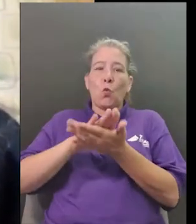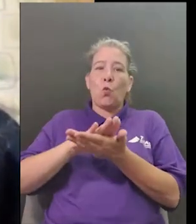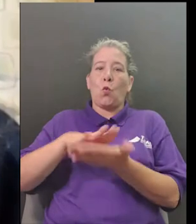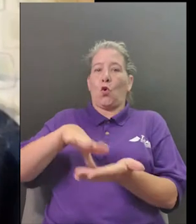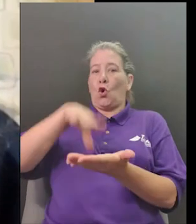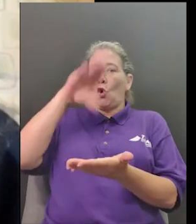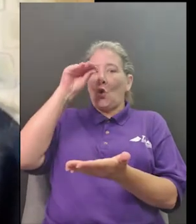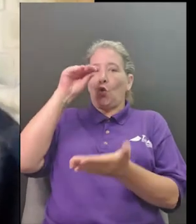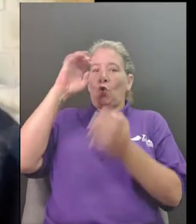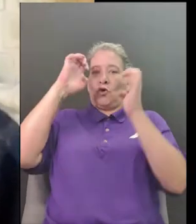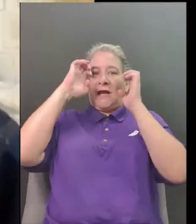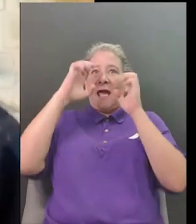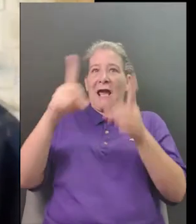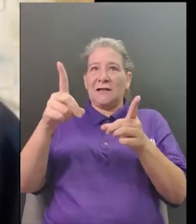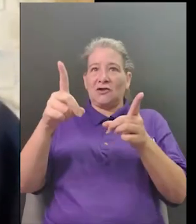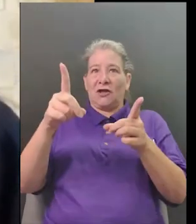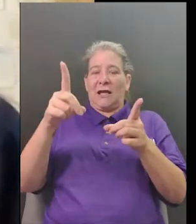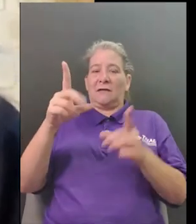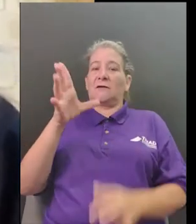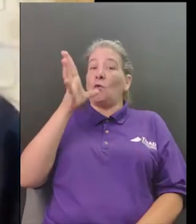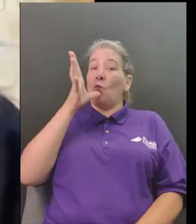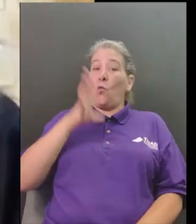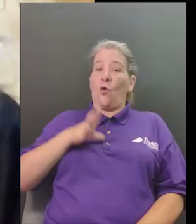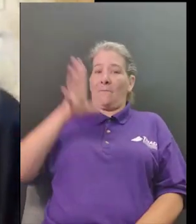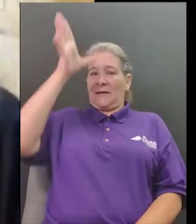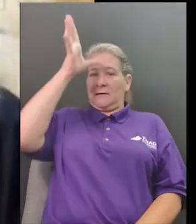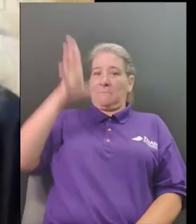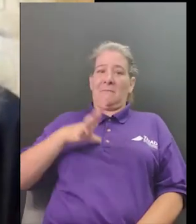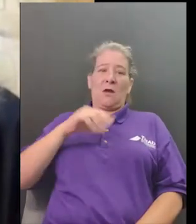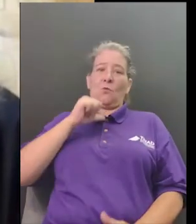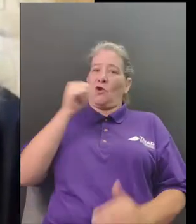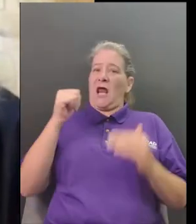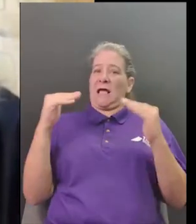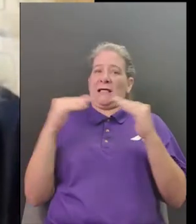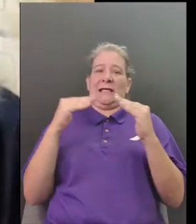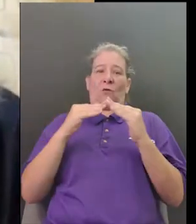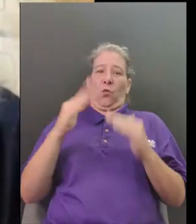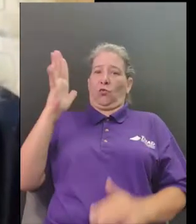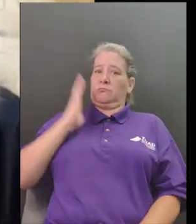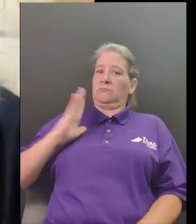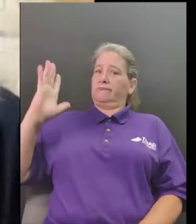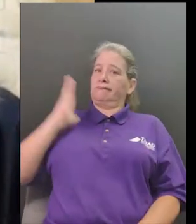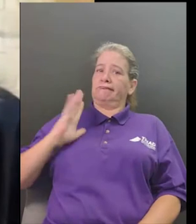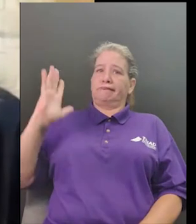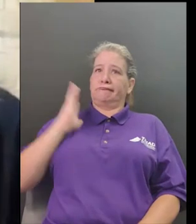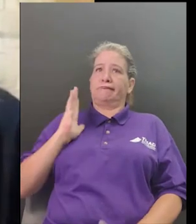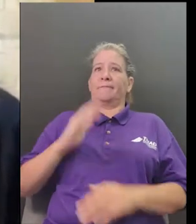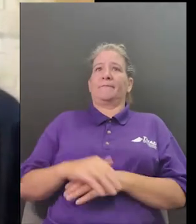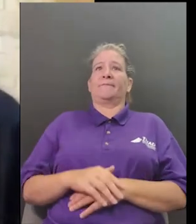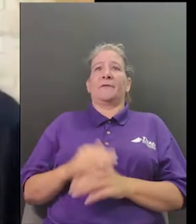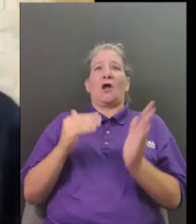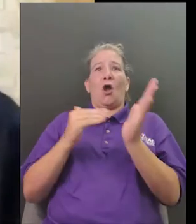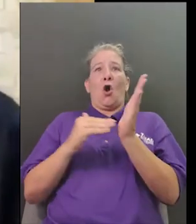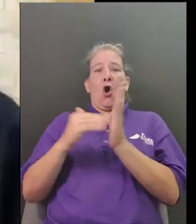and some of us have heard of paul revere and some of us haven't so tonight we're going to talk a little bit